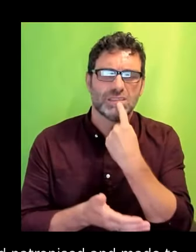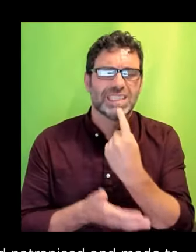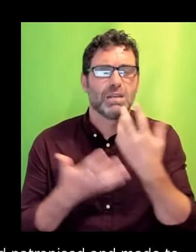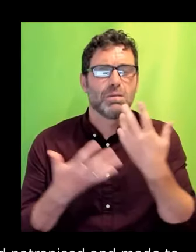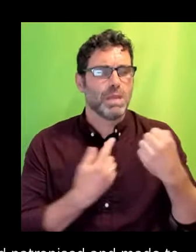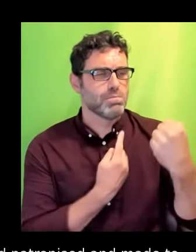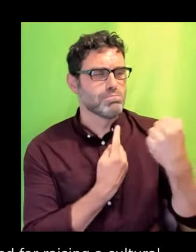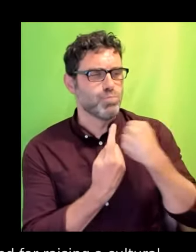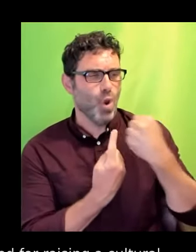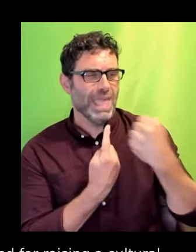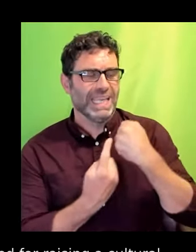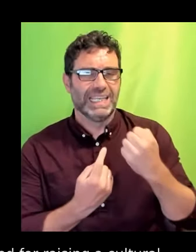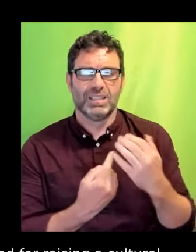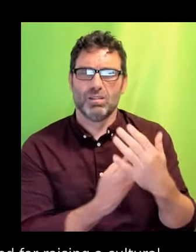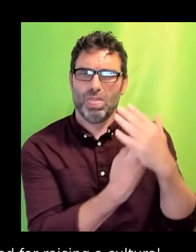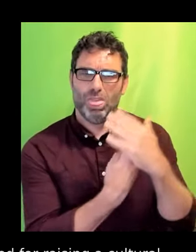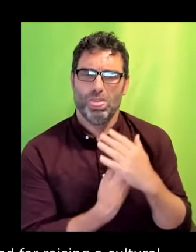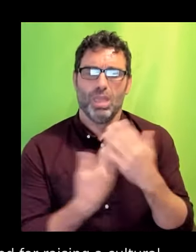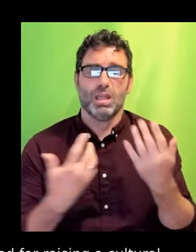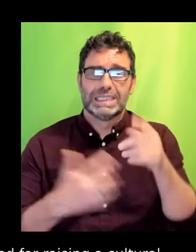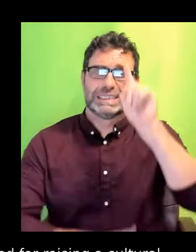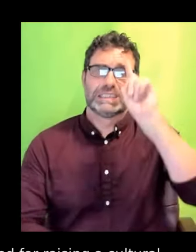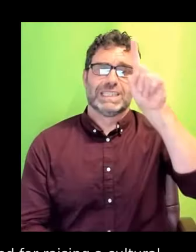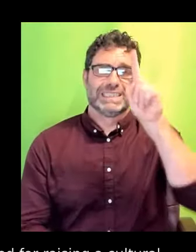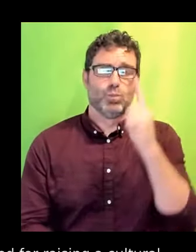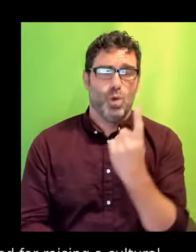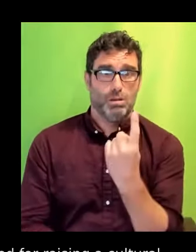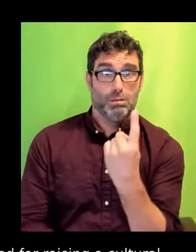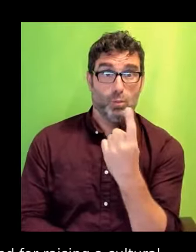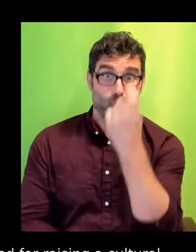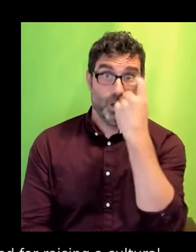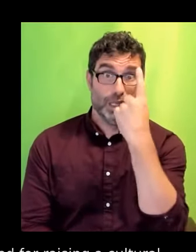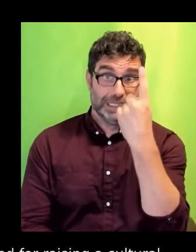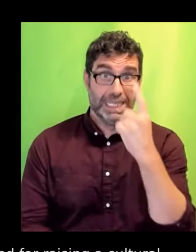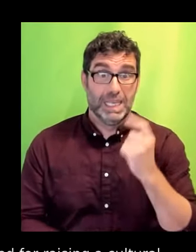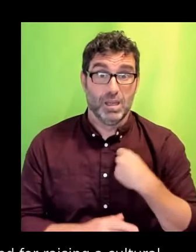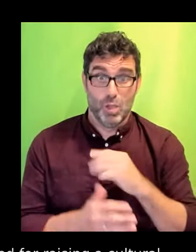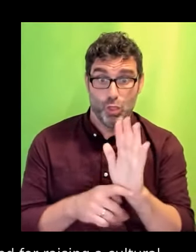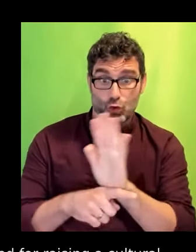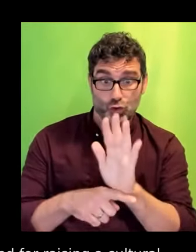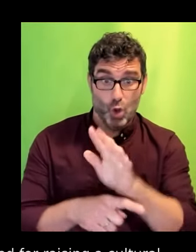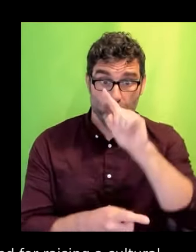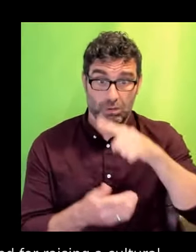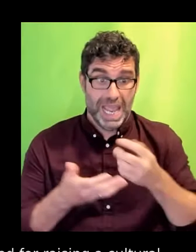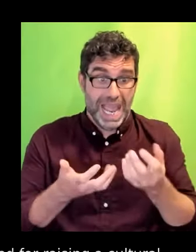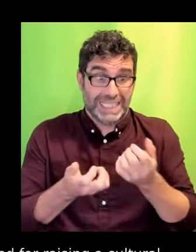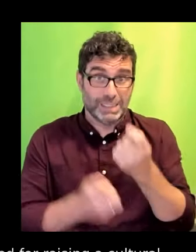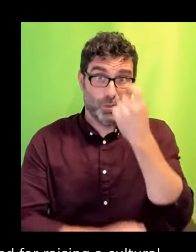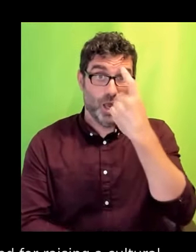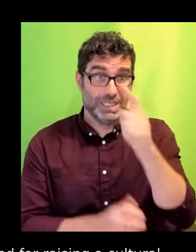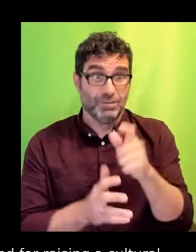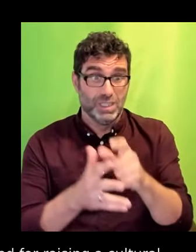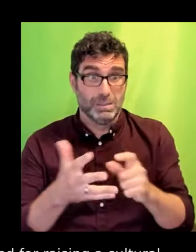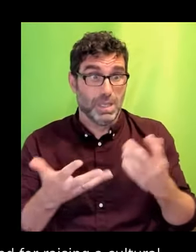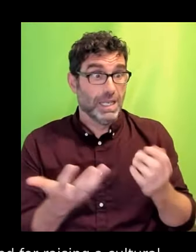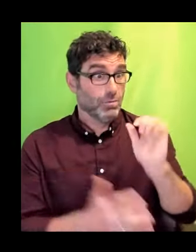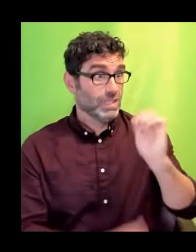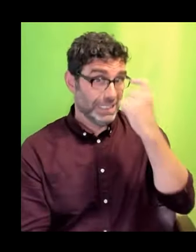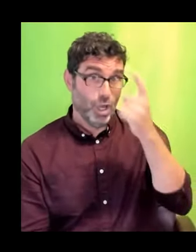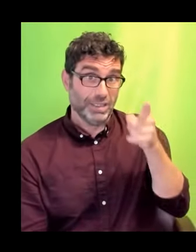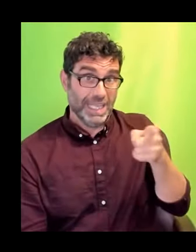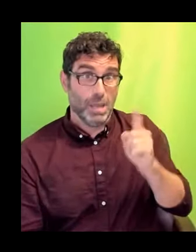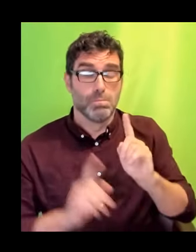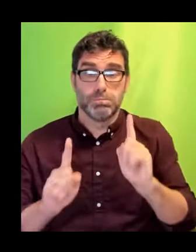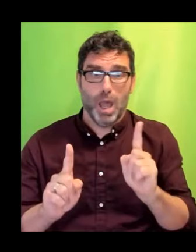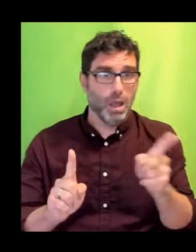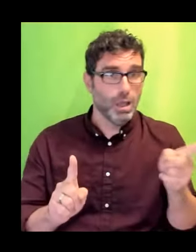involving disability that the show then used, being denied the opportunity to write or co-write it. In fact, being denied any